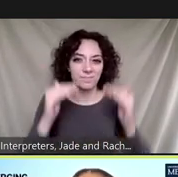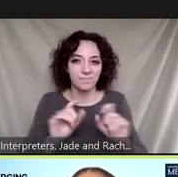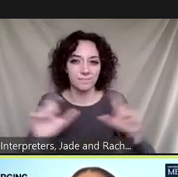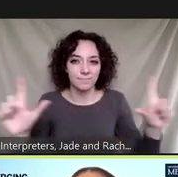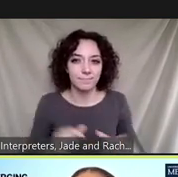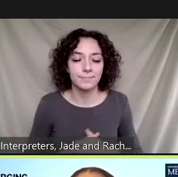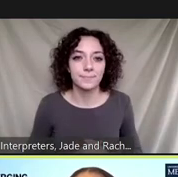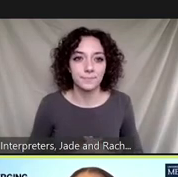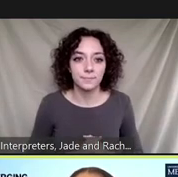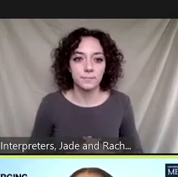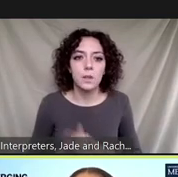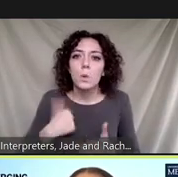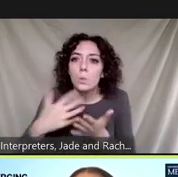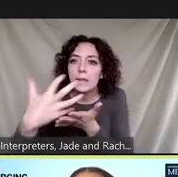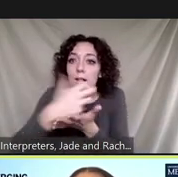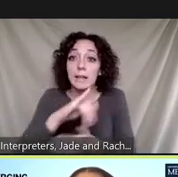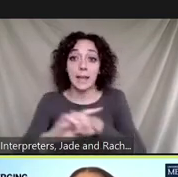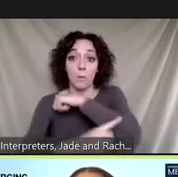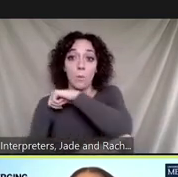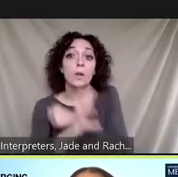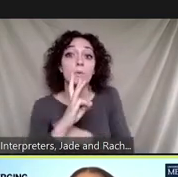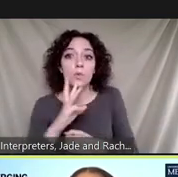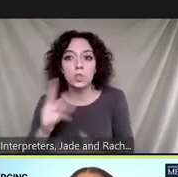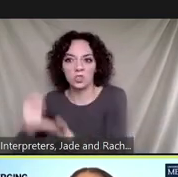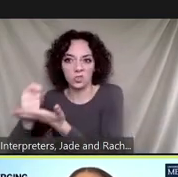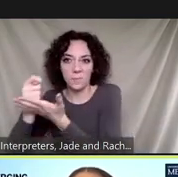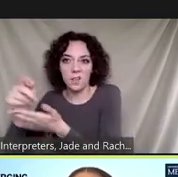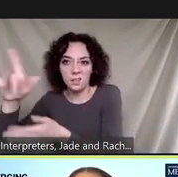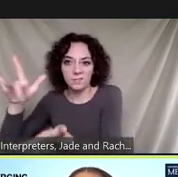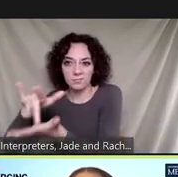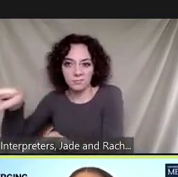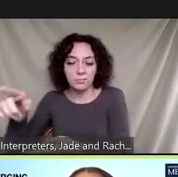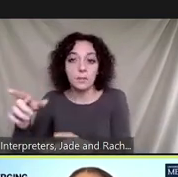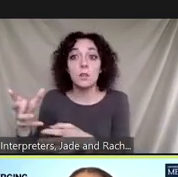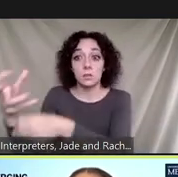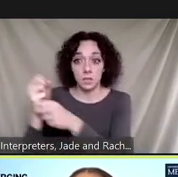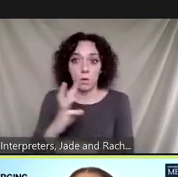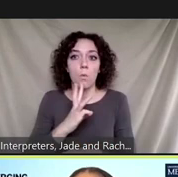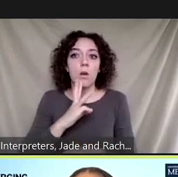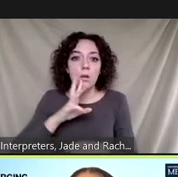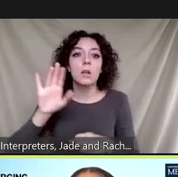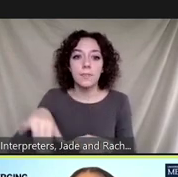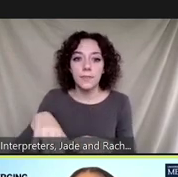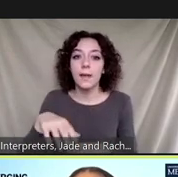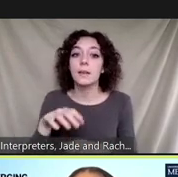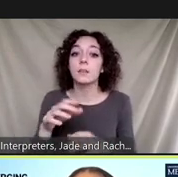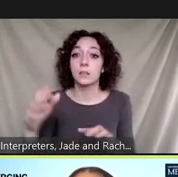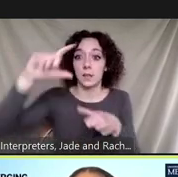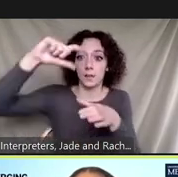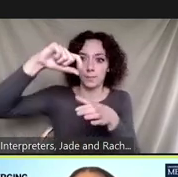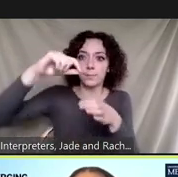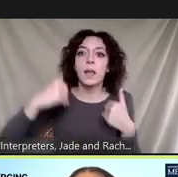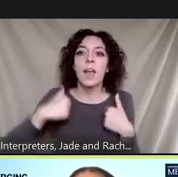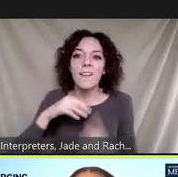we collected wastewater samples from the wastewater treatment plan the wastewater was autoclaved and spiked with synthetic sars